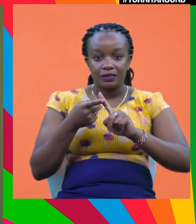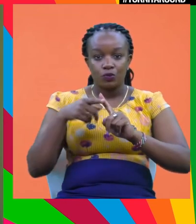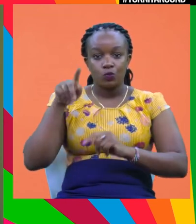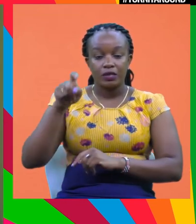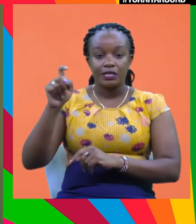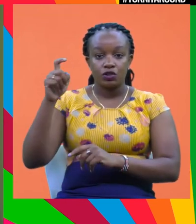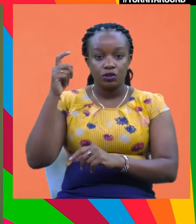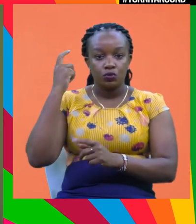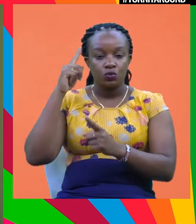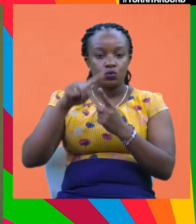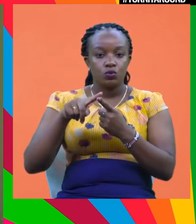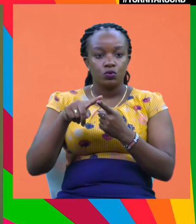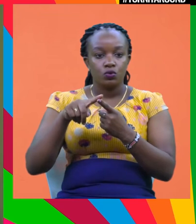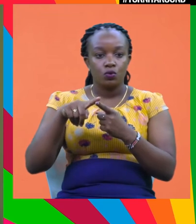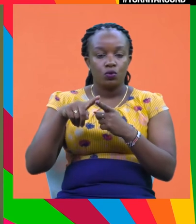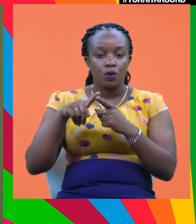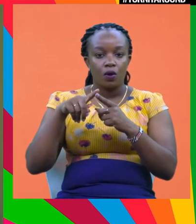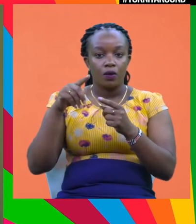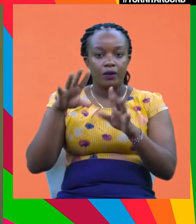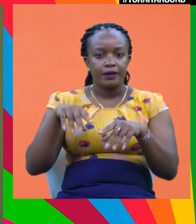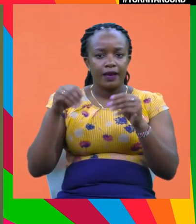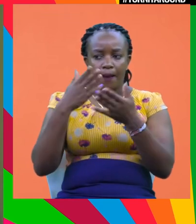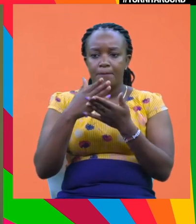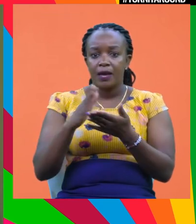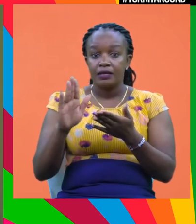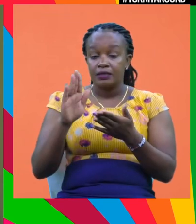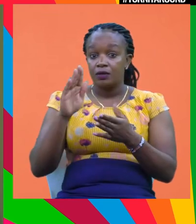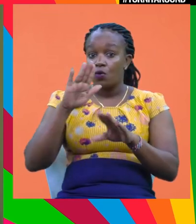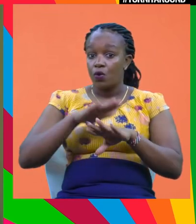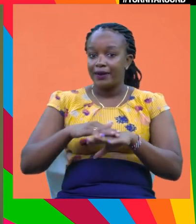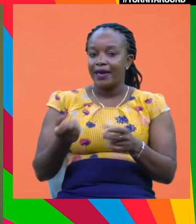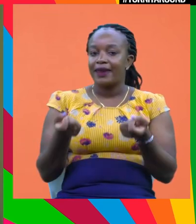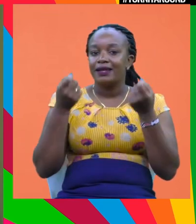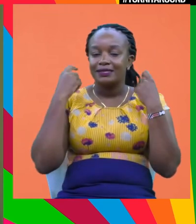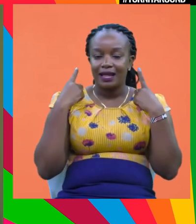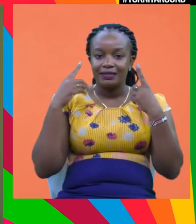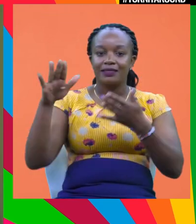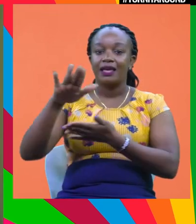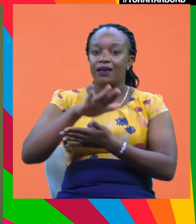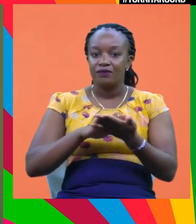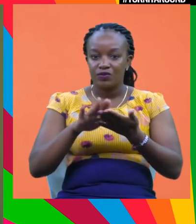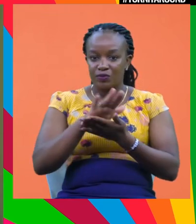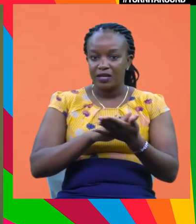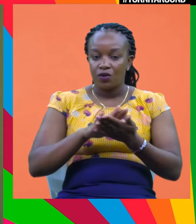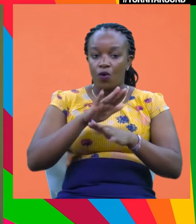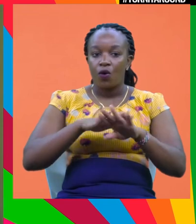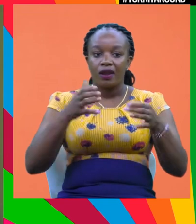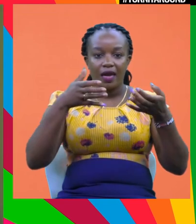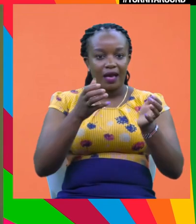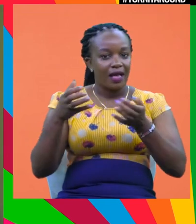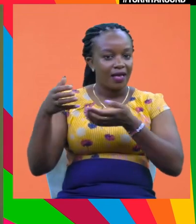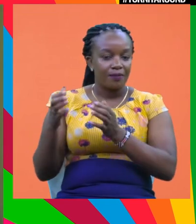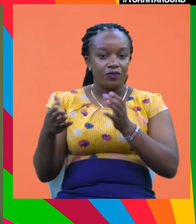We need to dig deeper, to really understand the environmental footprint of companies,